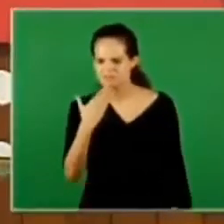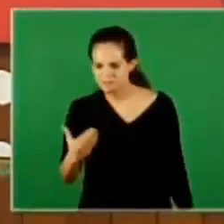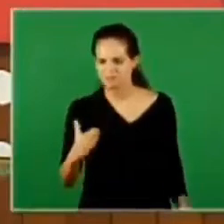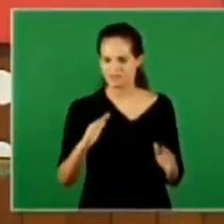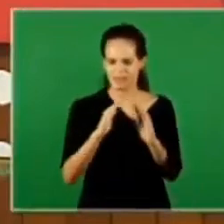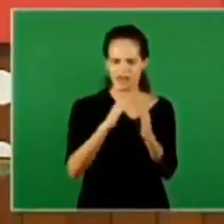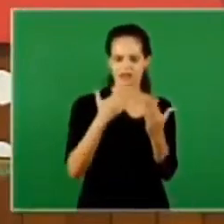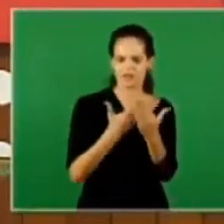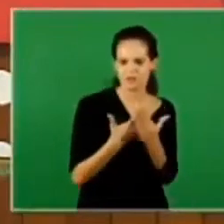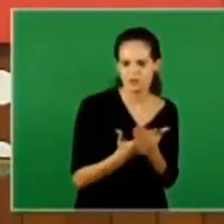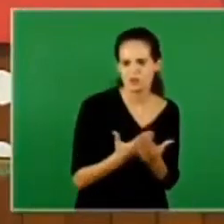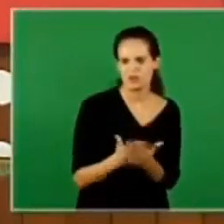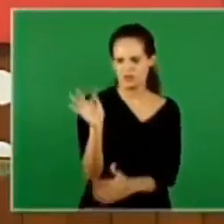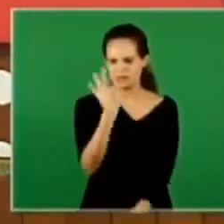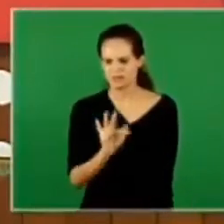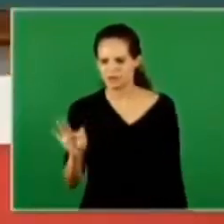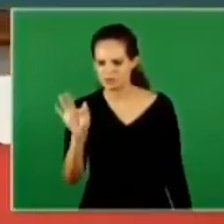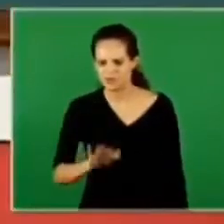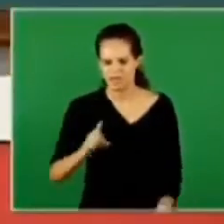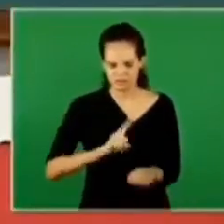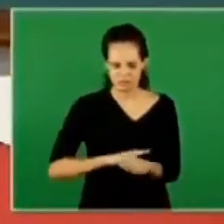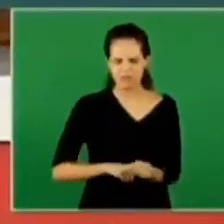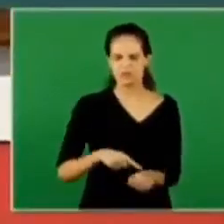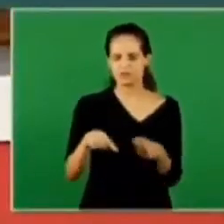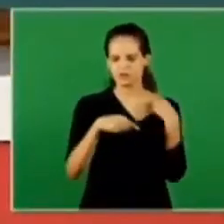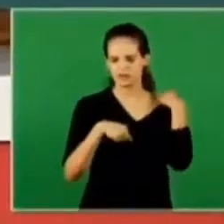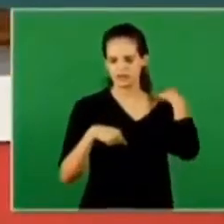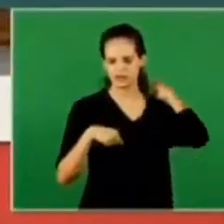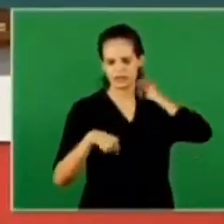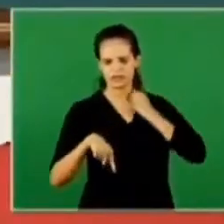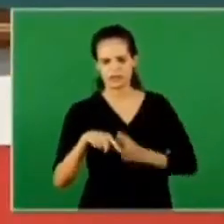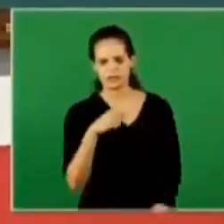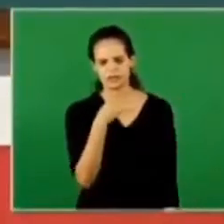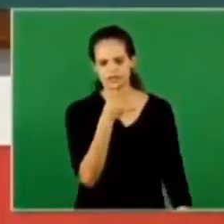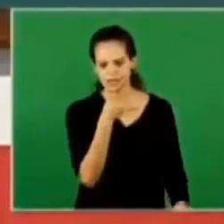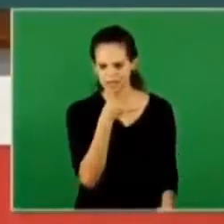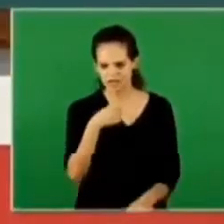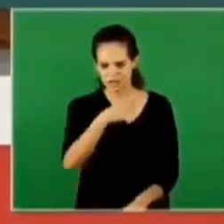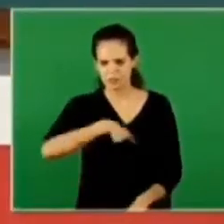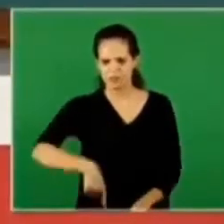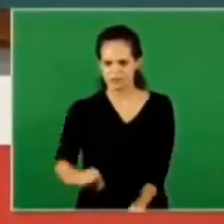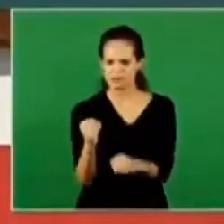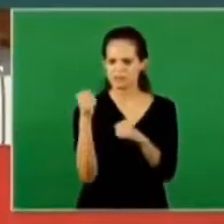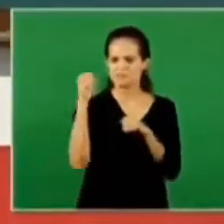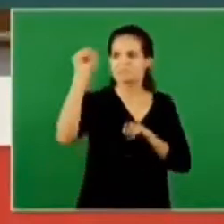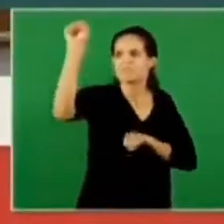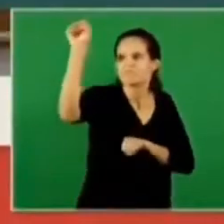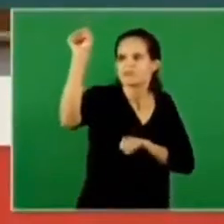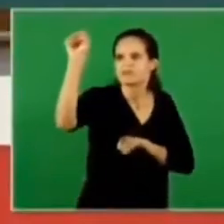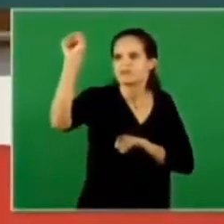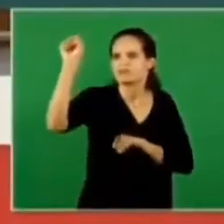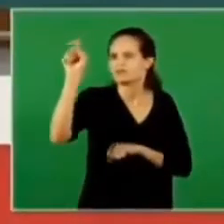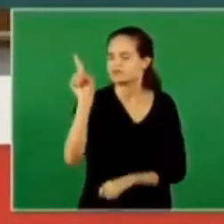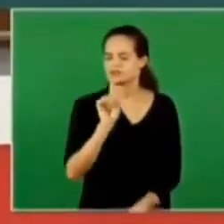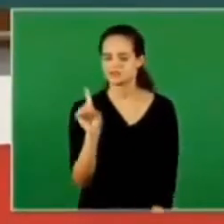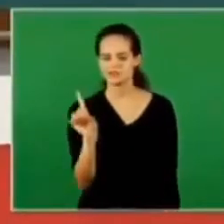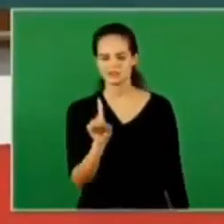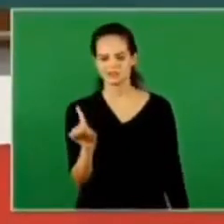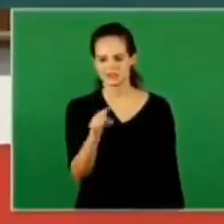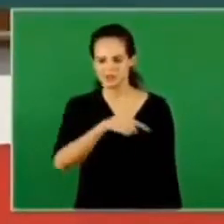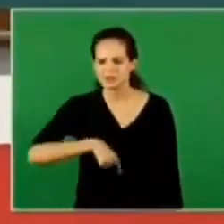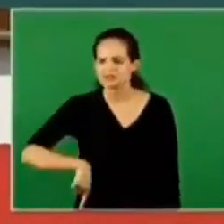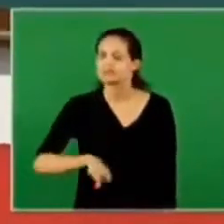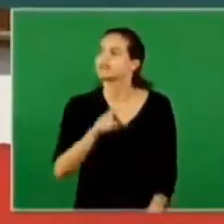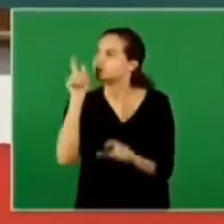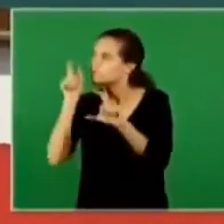and your mother and your school interceding on behalf of our weaknesses we're not super humans we are not super